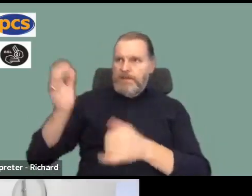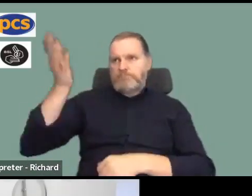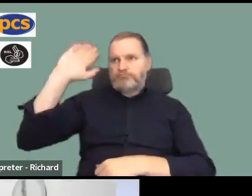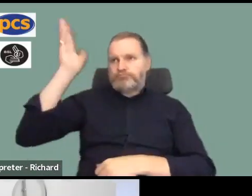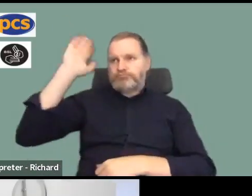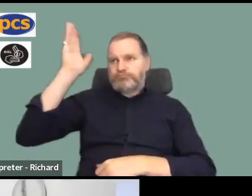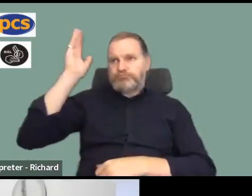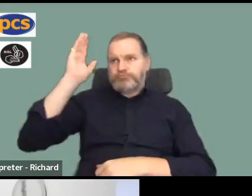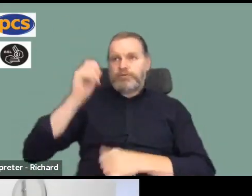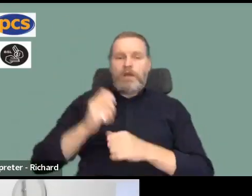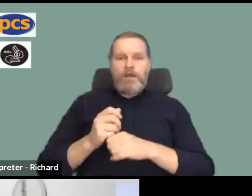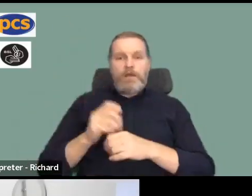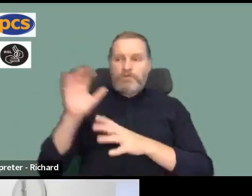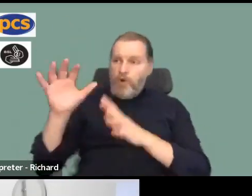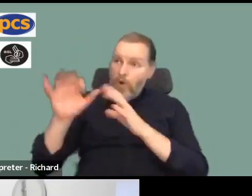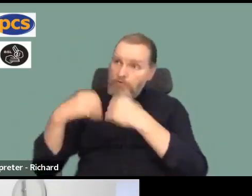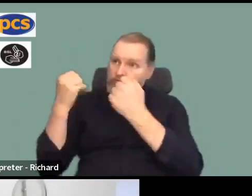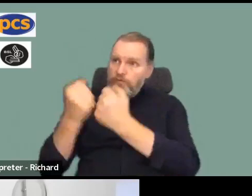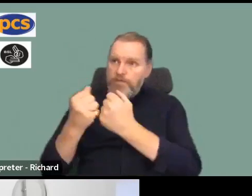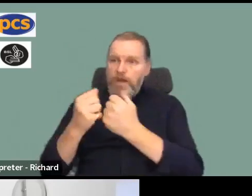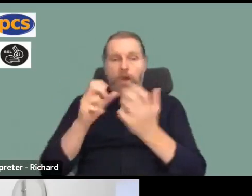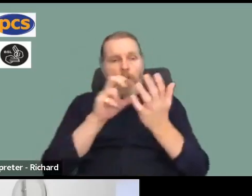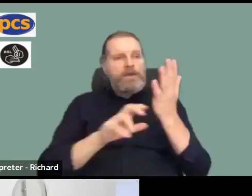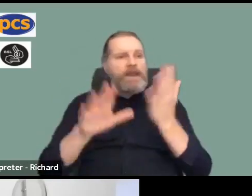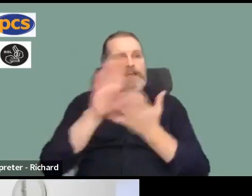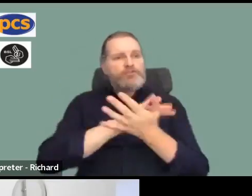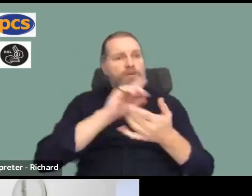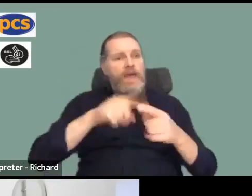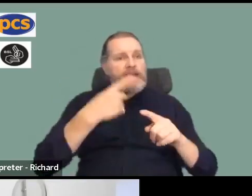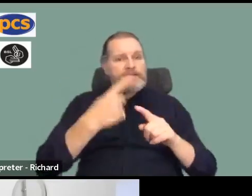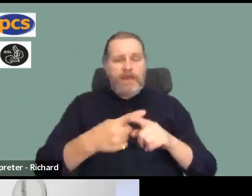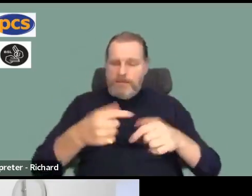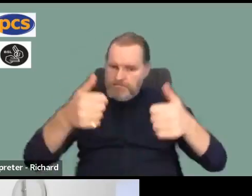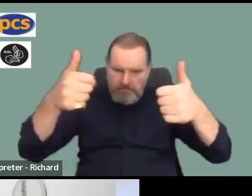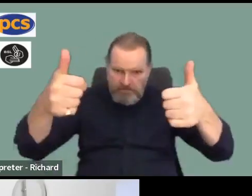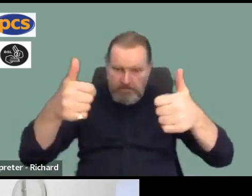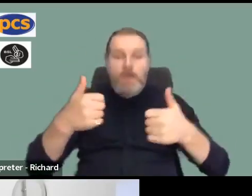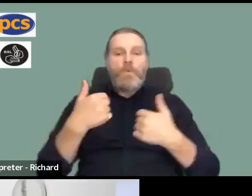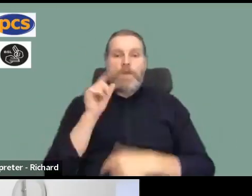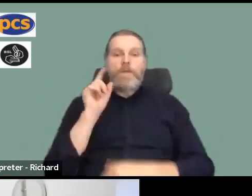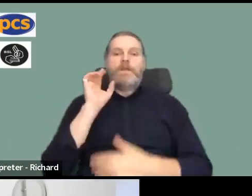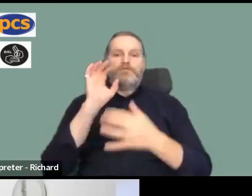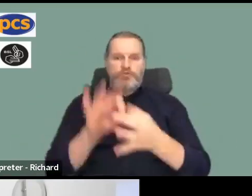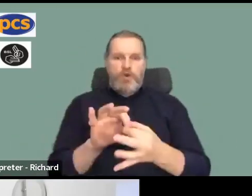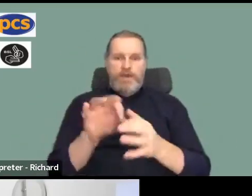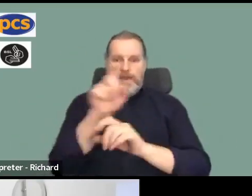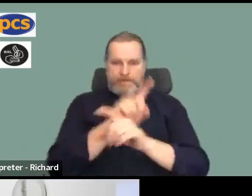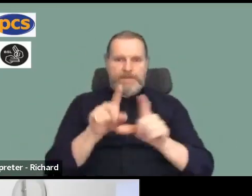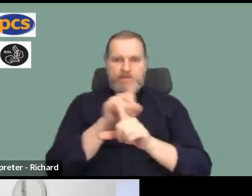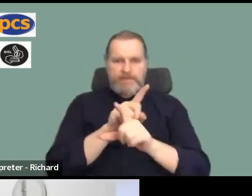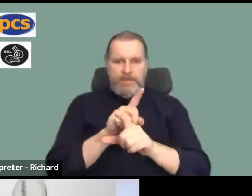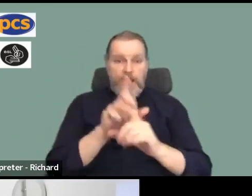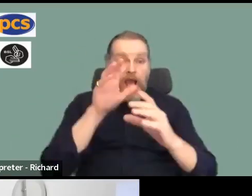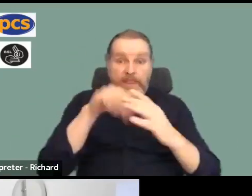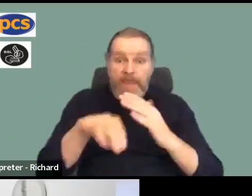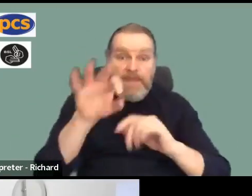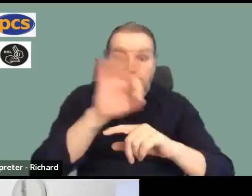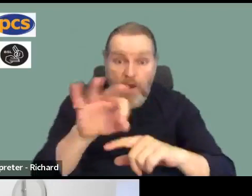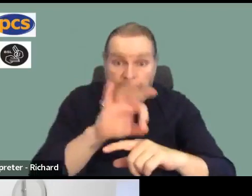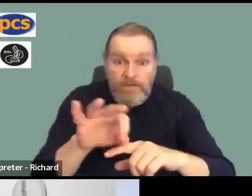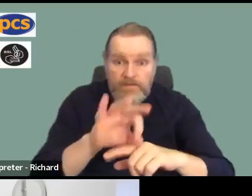National Executive Committee, let us know. And we will do everything we can to come to your location and hold a meeting either in your office or workplace